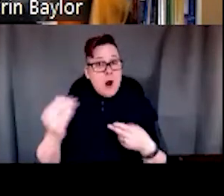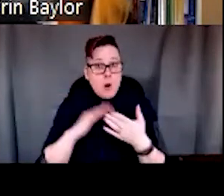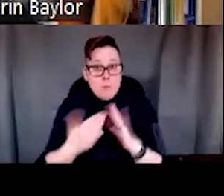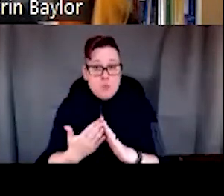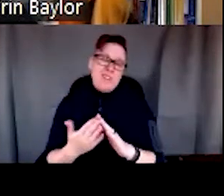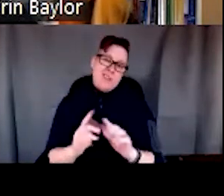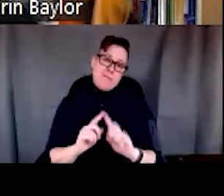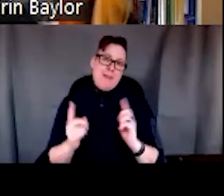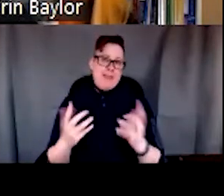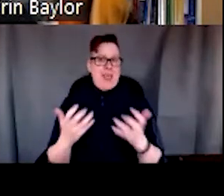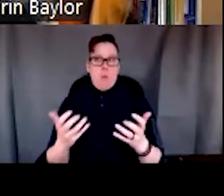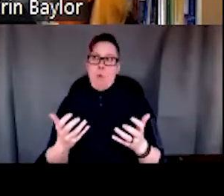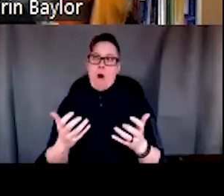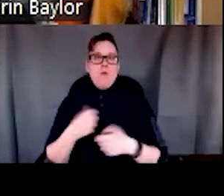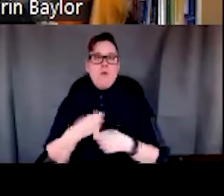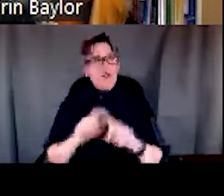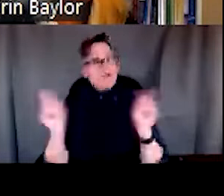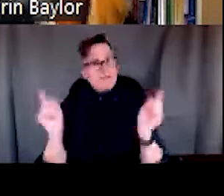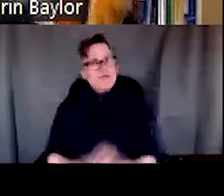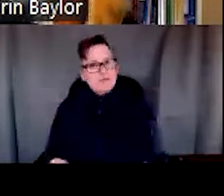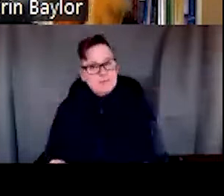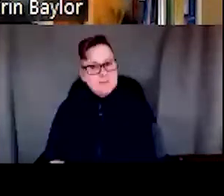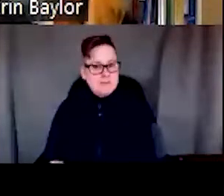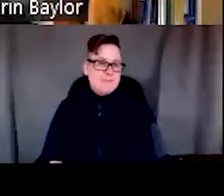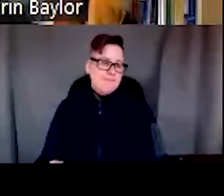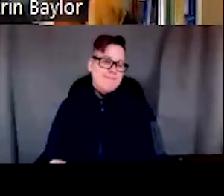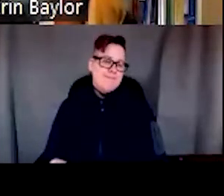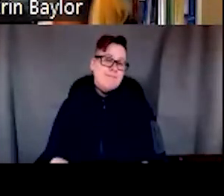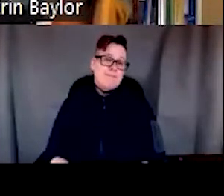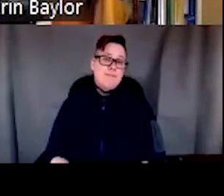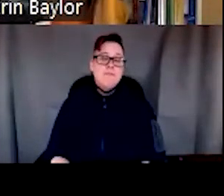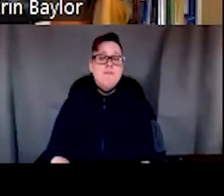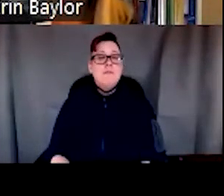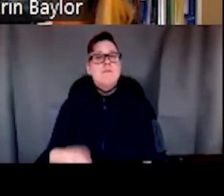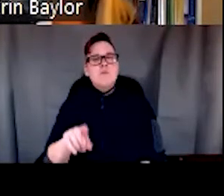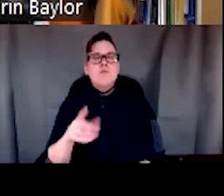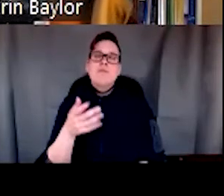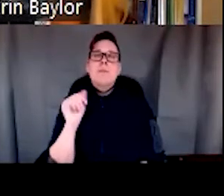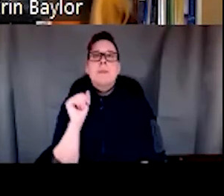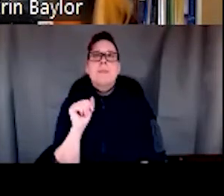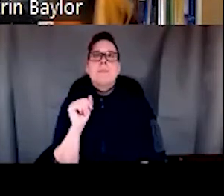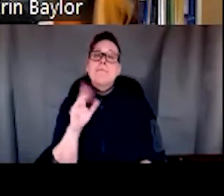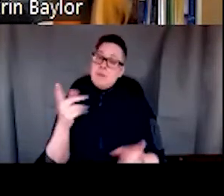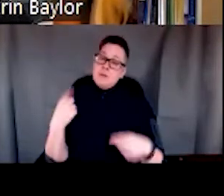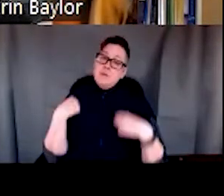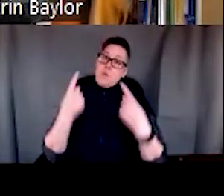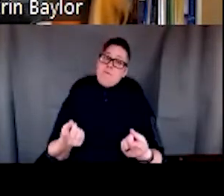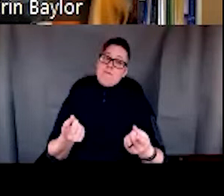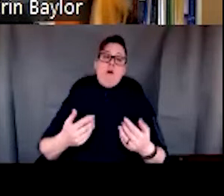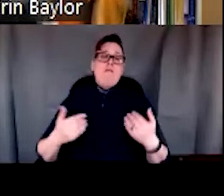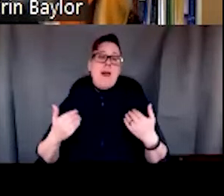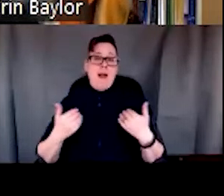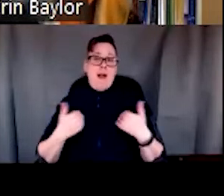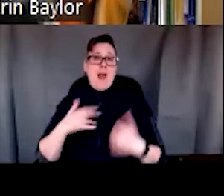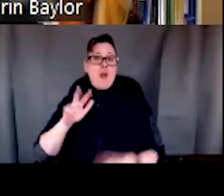but they wanted to be able to make a difference. And if you think about, so I, so far we have had